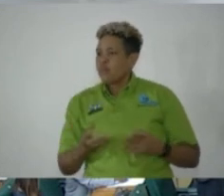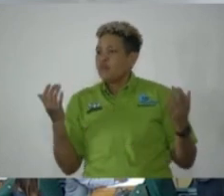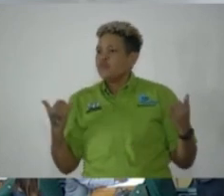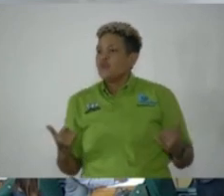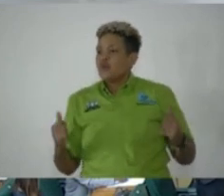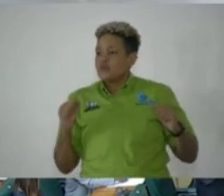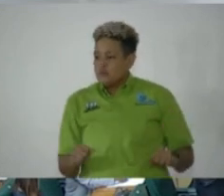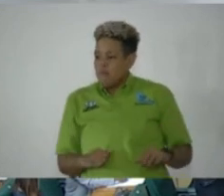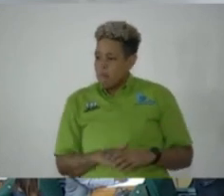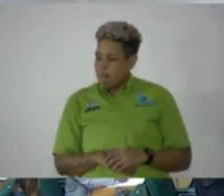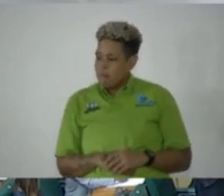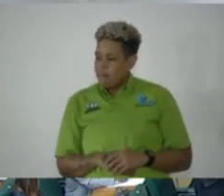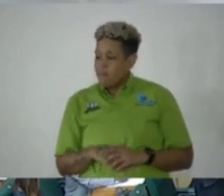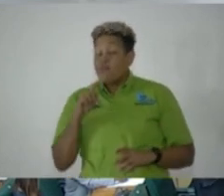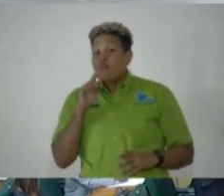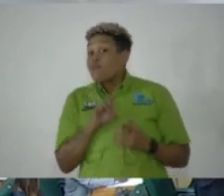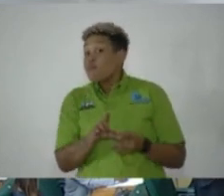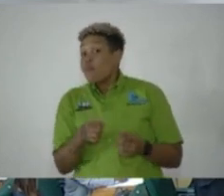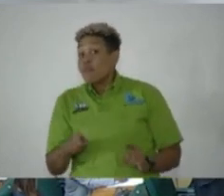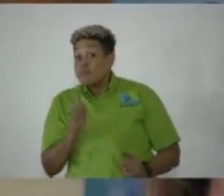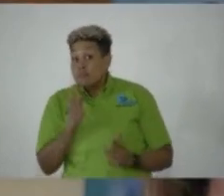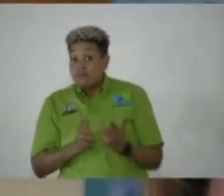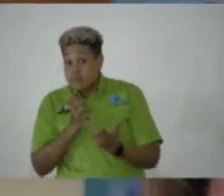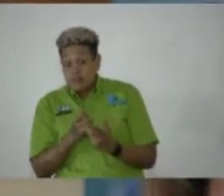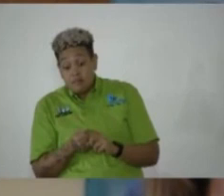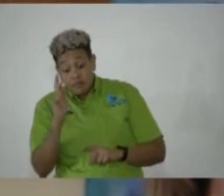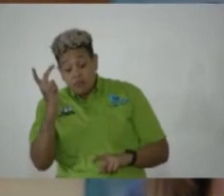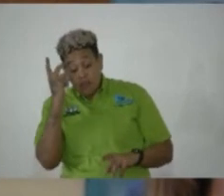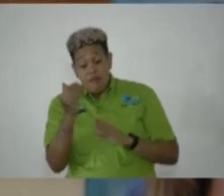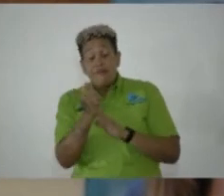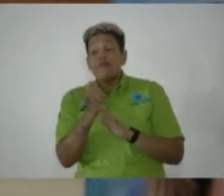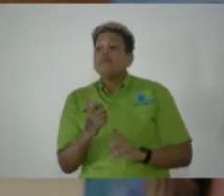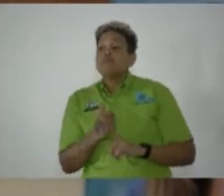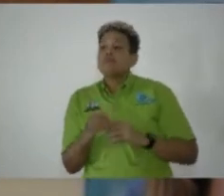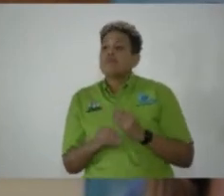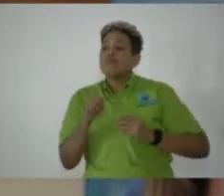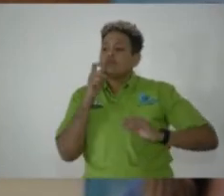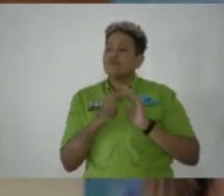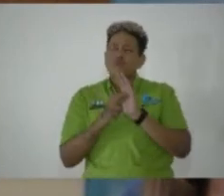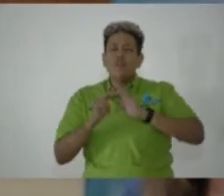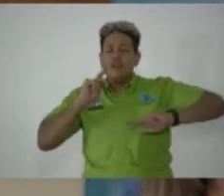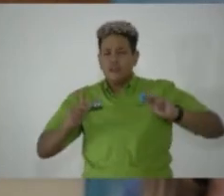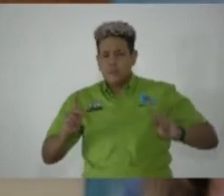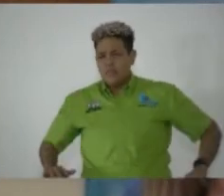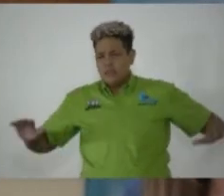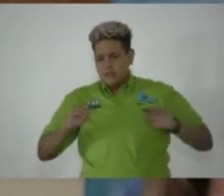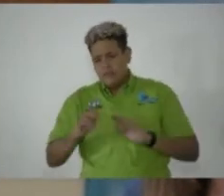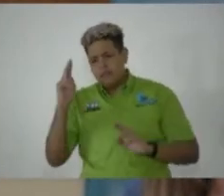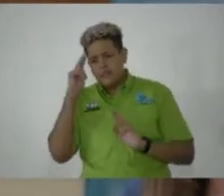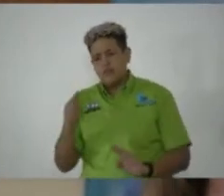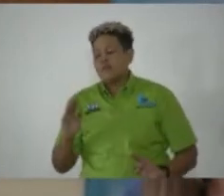now. As such, it is fitting that the political leadership who represent the people in this honorable